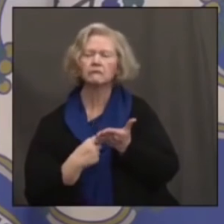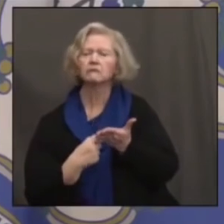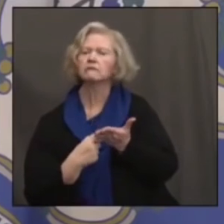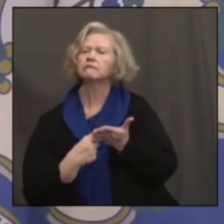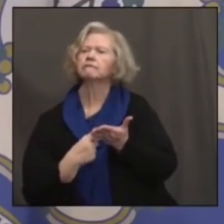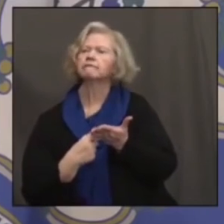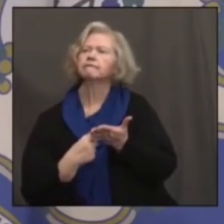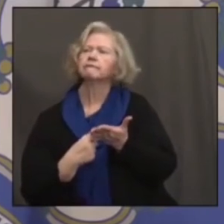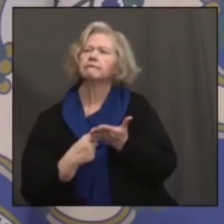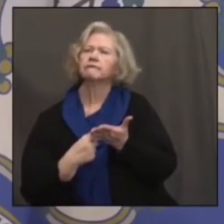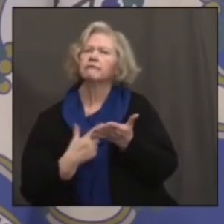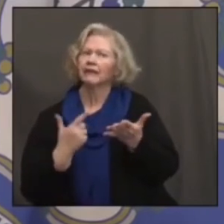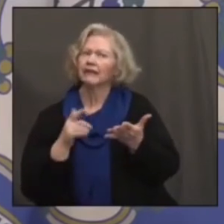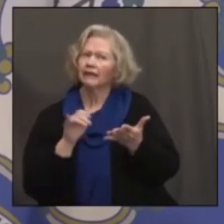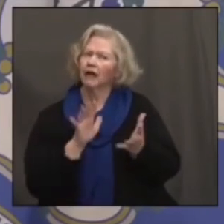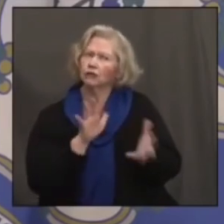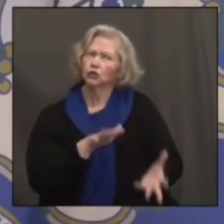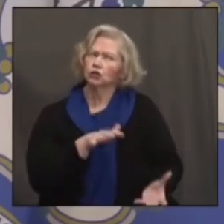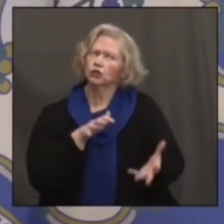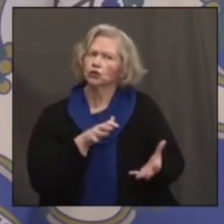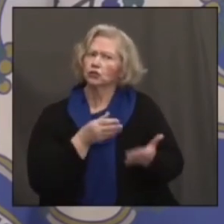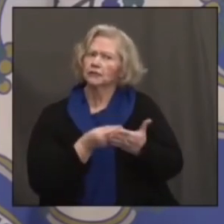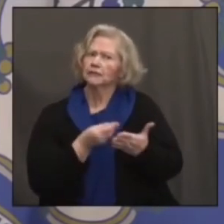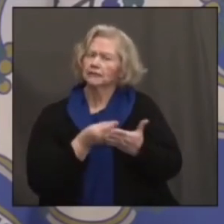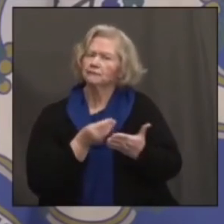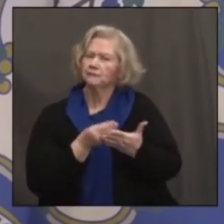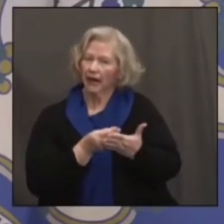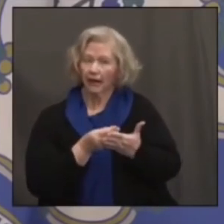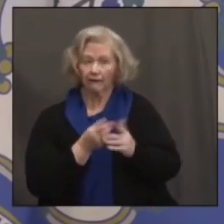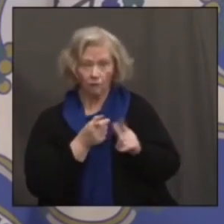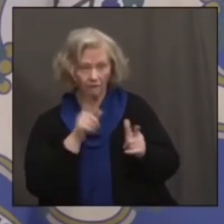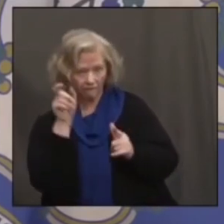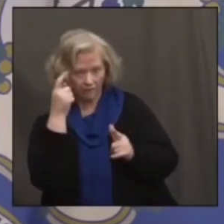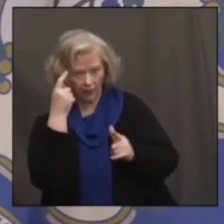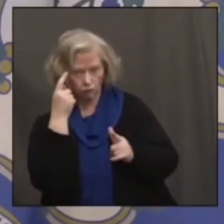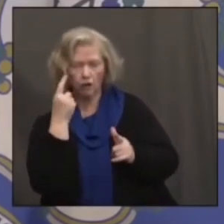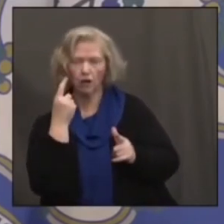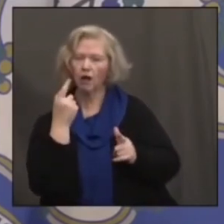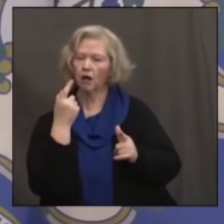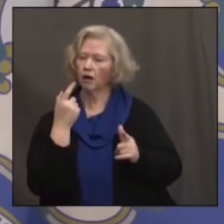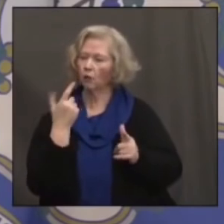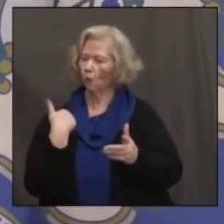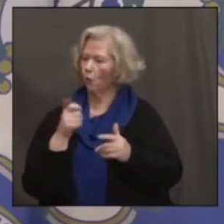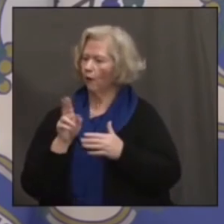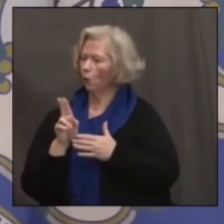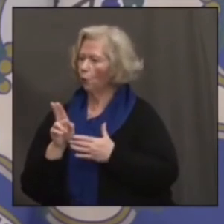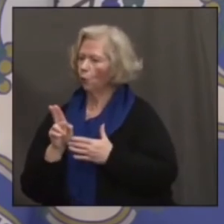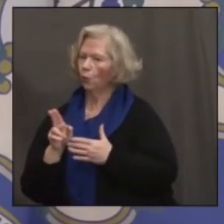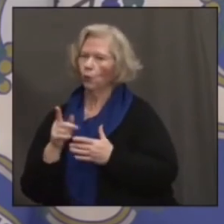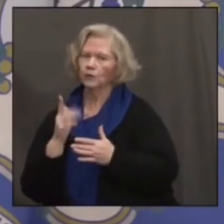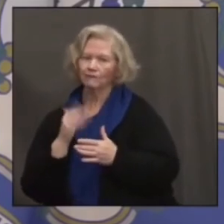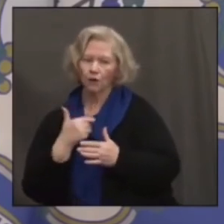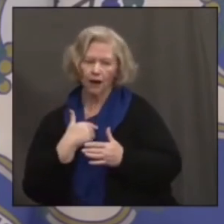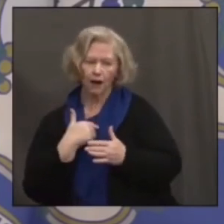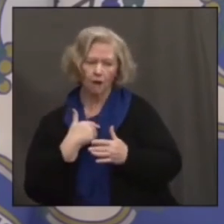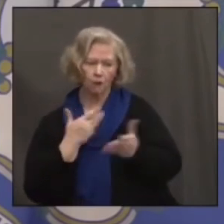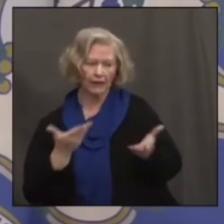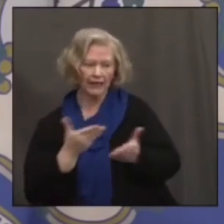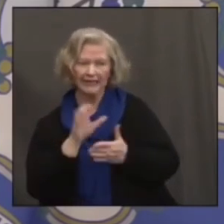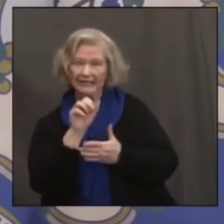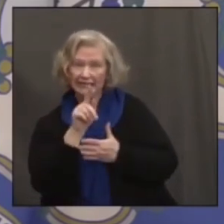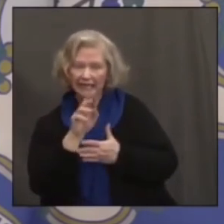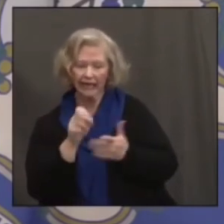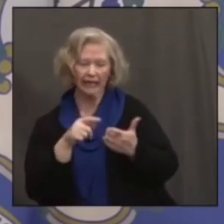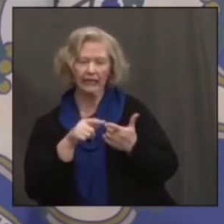is a big pot of federal money when it comes to the federal, when it comes to what we have for the state, what we have for the municipalities, what we have